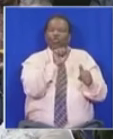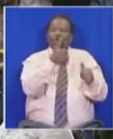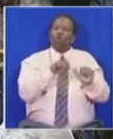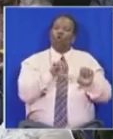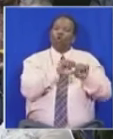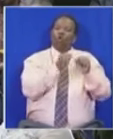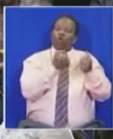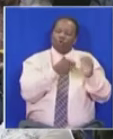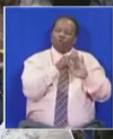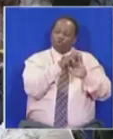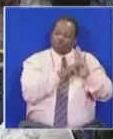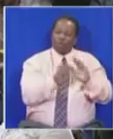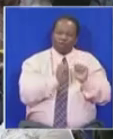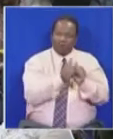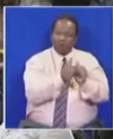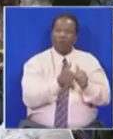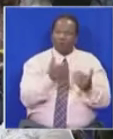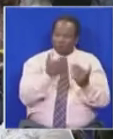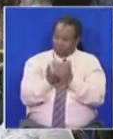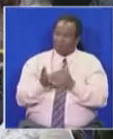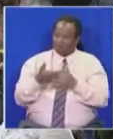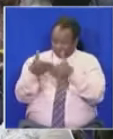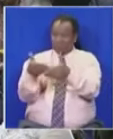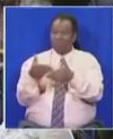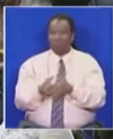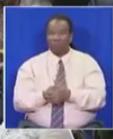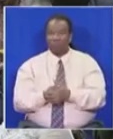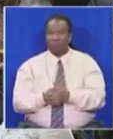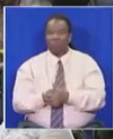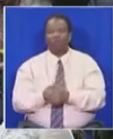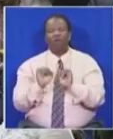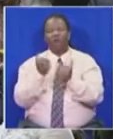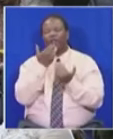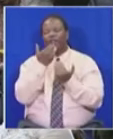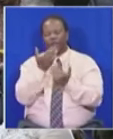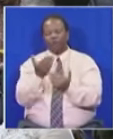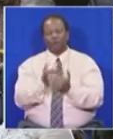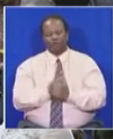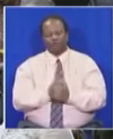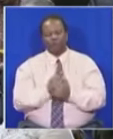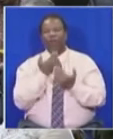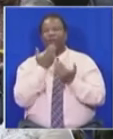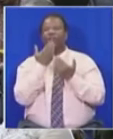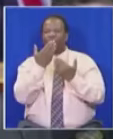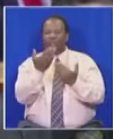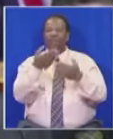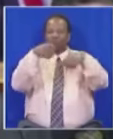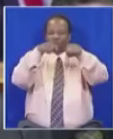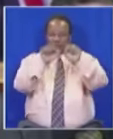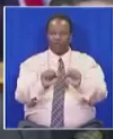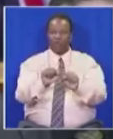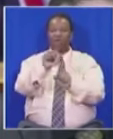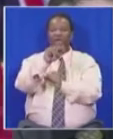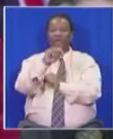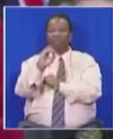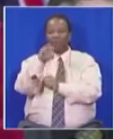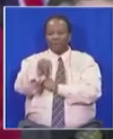proceed. Proceed? Yes. Thank you very much, Chair President of the NCOB.